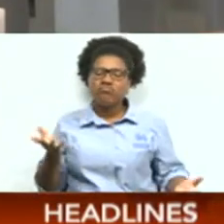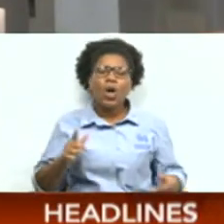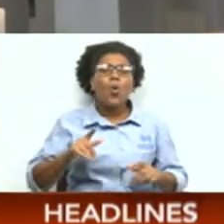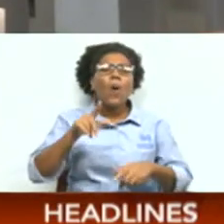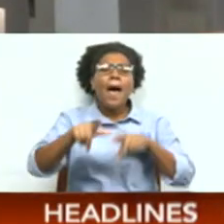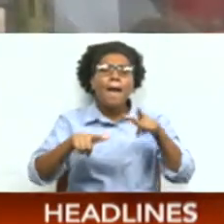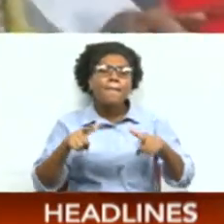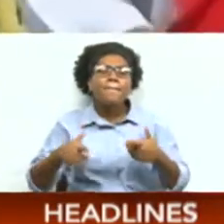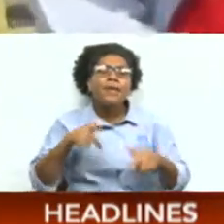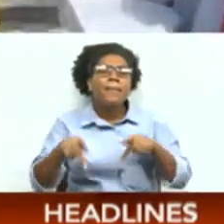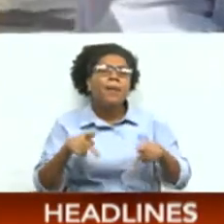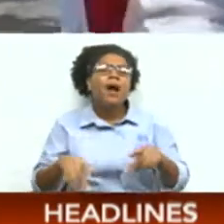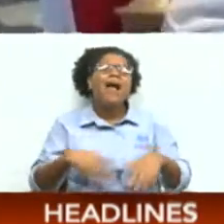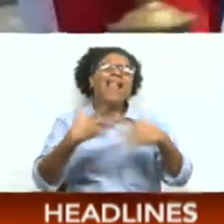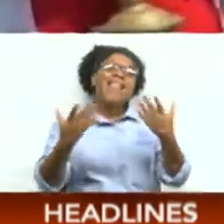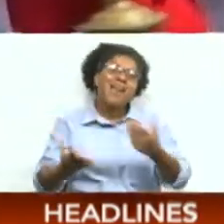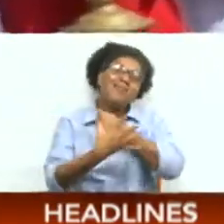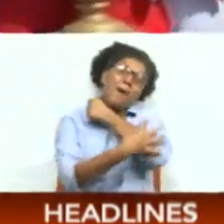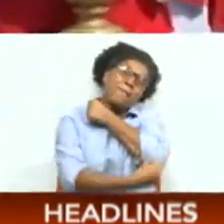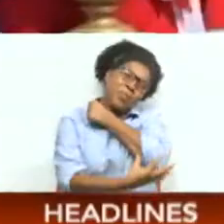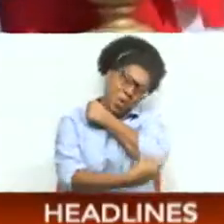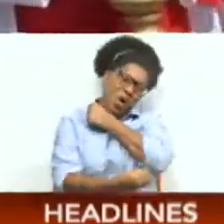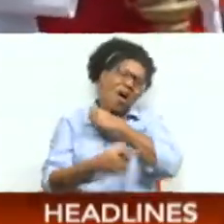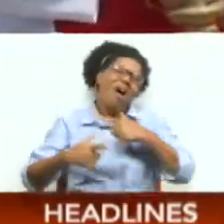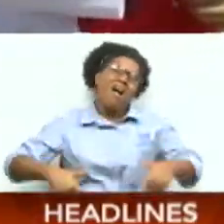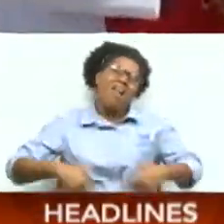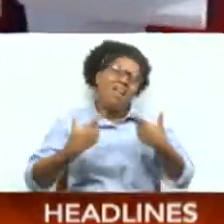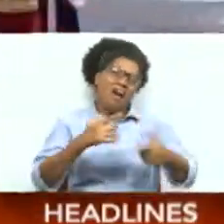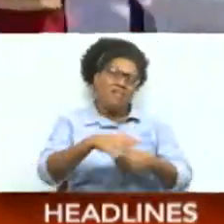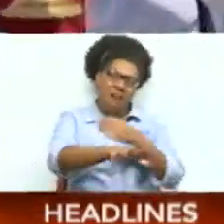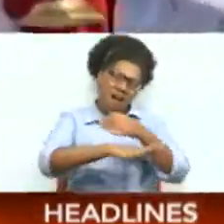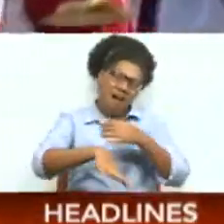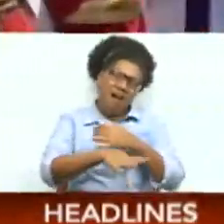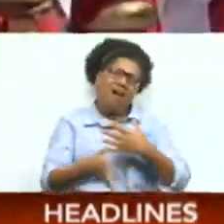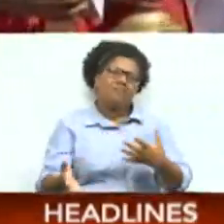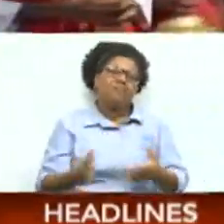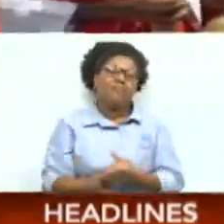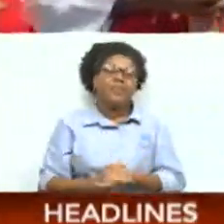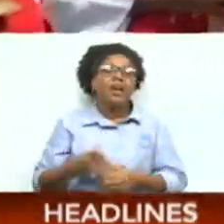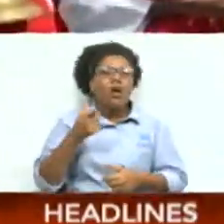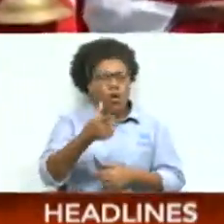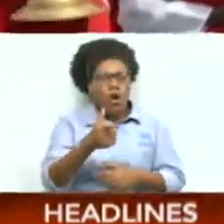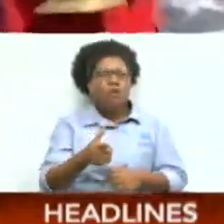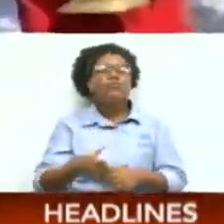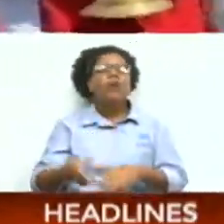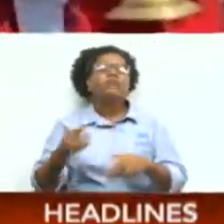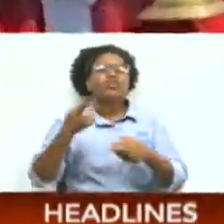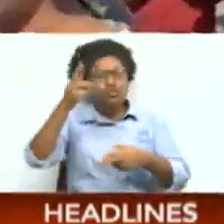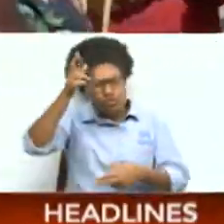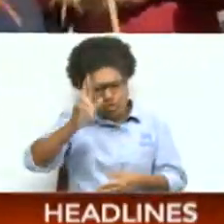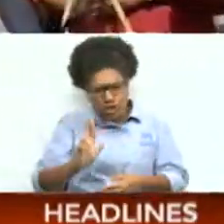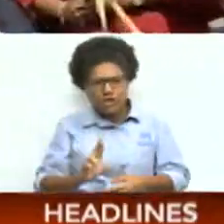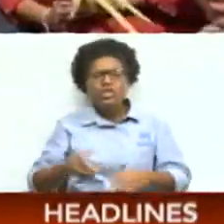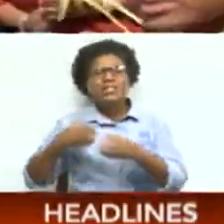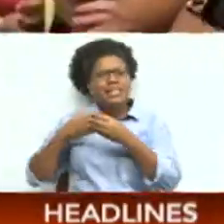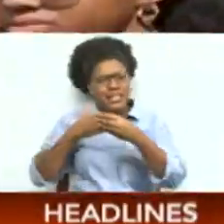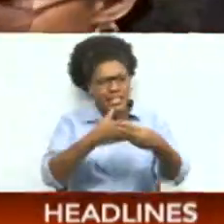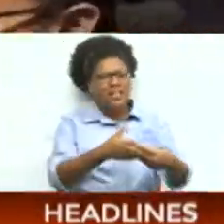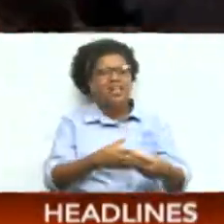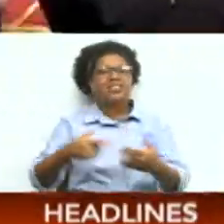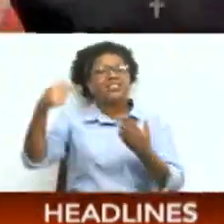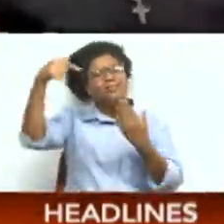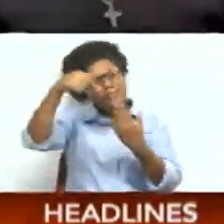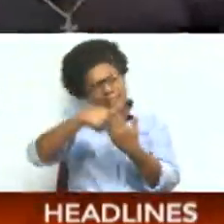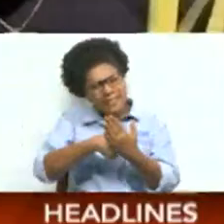poverty. A final call from religious leaders for the country to look deeper within its conscience as the